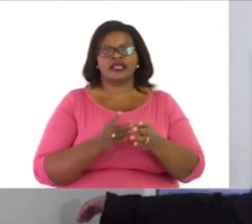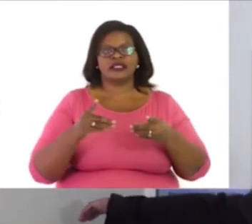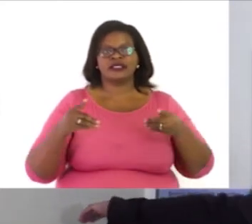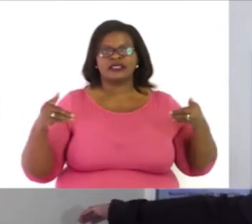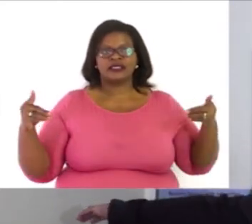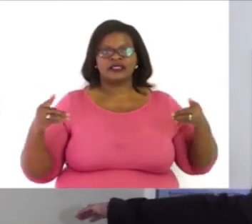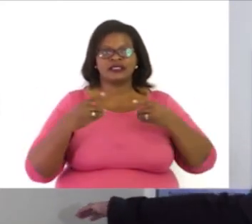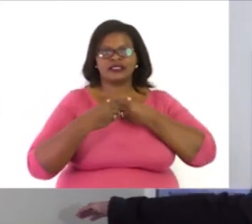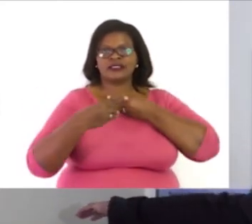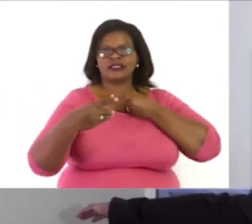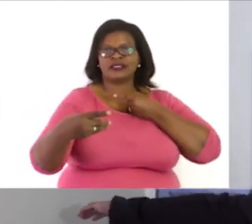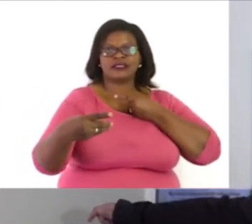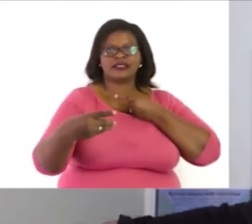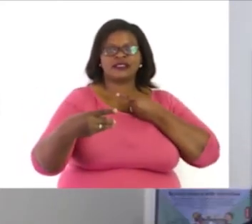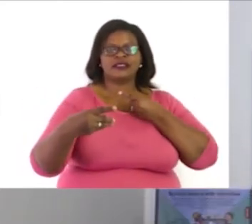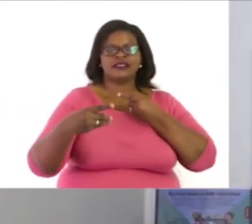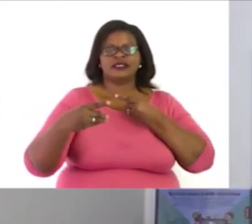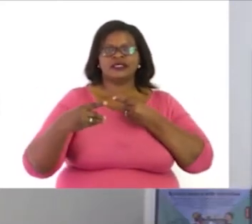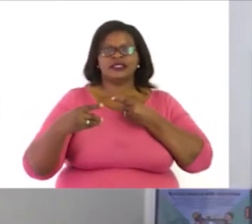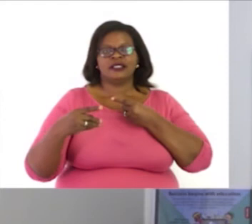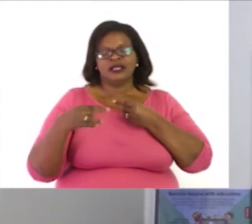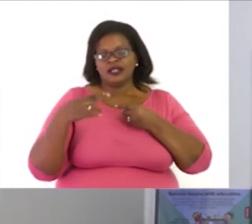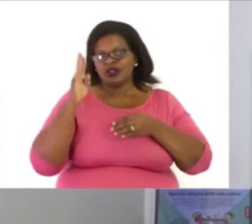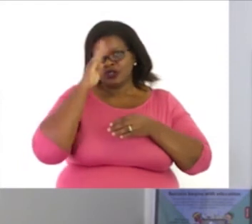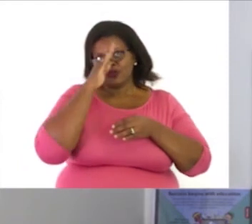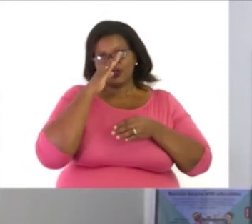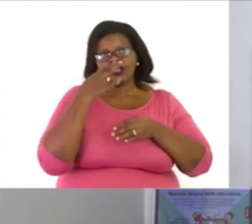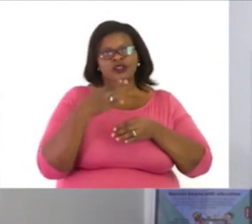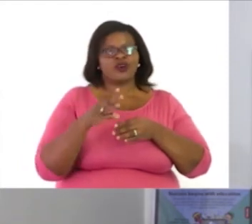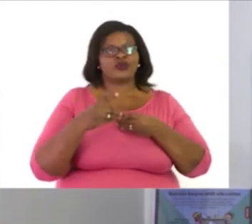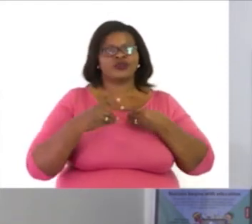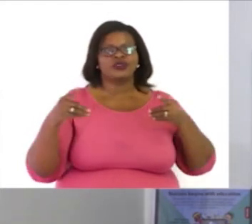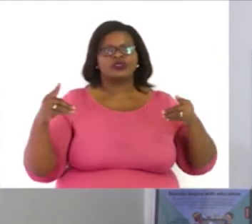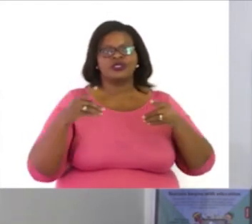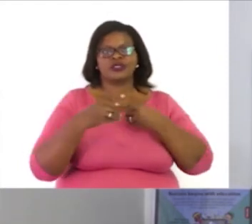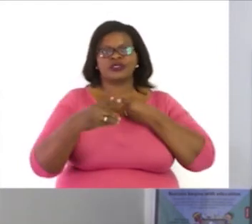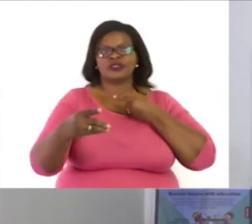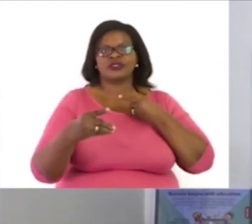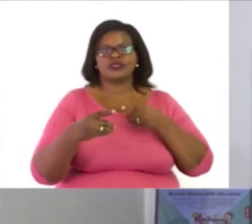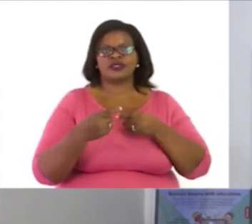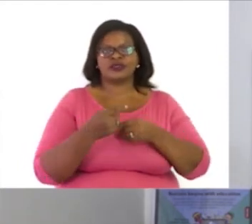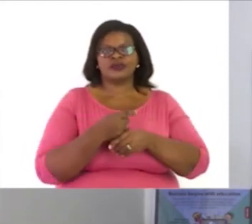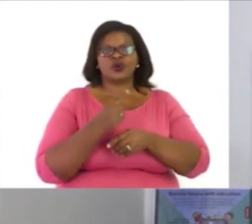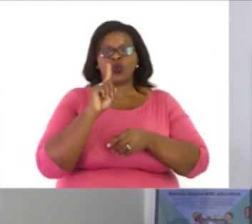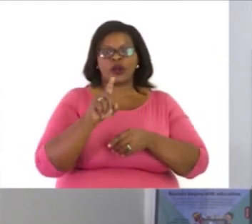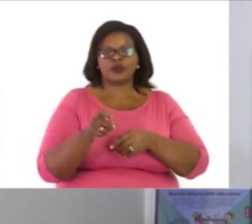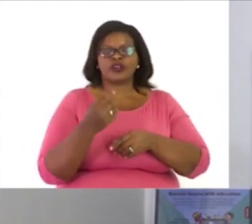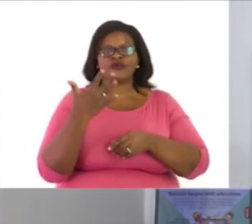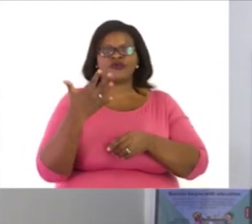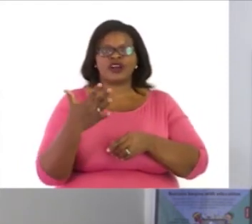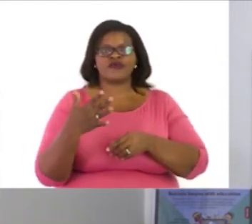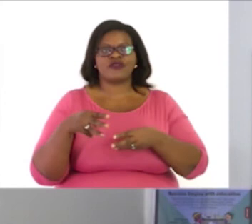We check for social distance. Do not forget social distance. Wherever you are, 1.5 meters away,